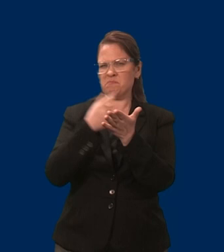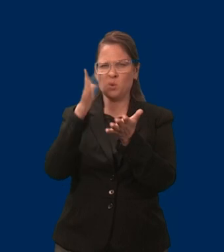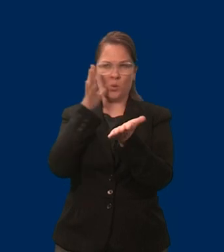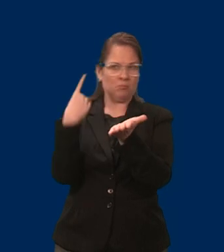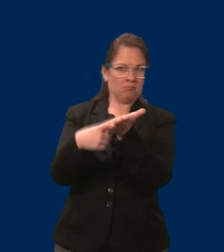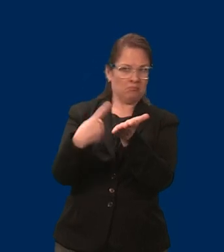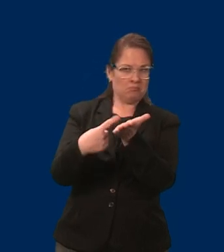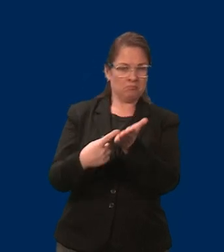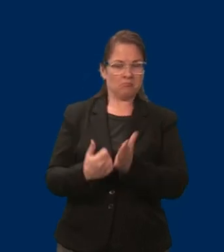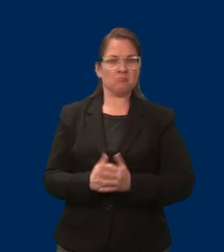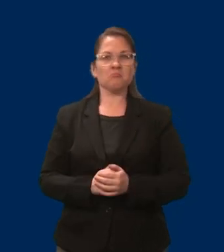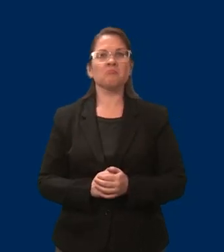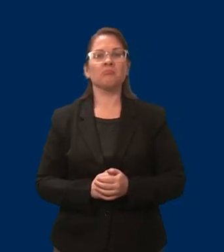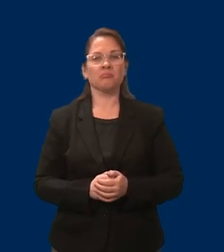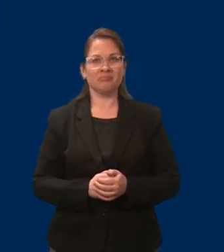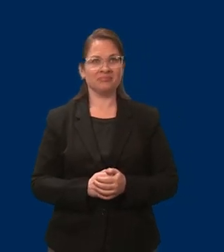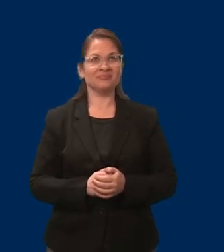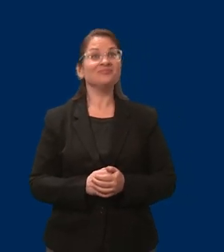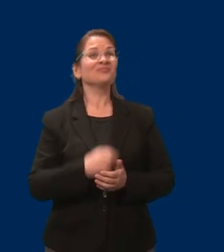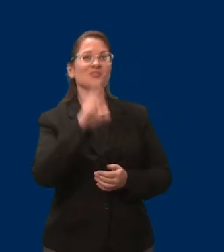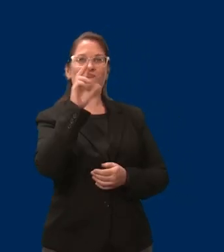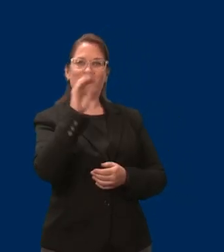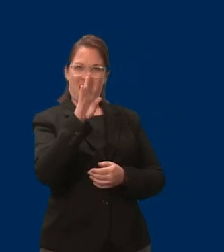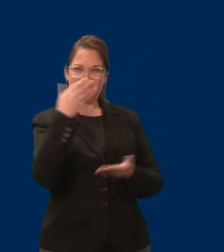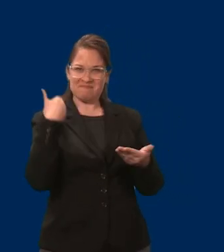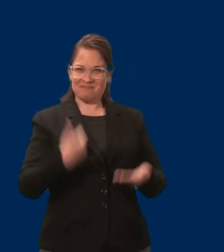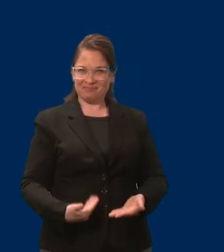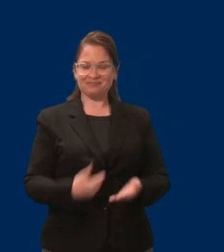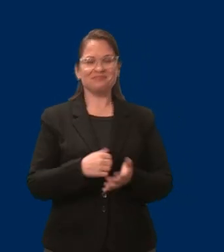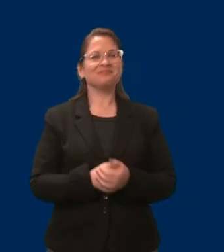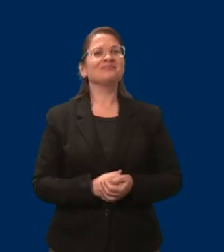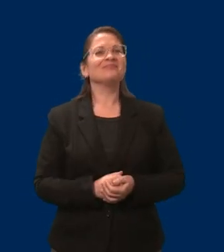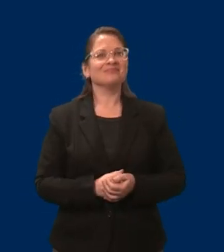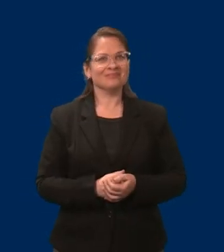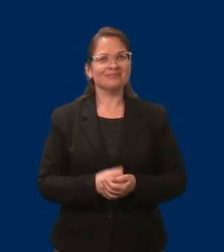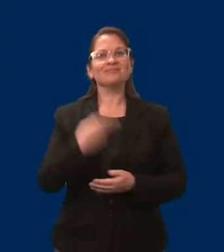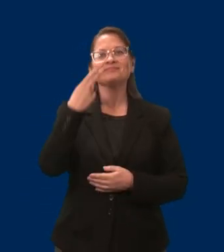Hi, my name is Rob Woodlick. I go by he, him.